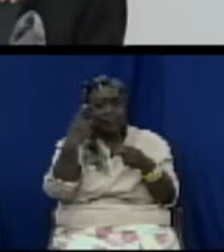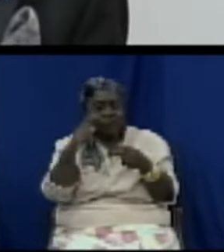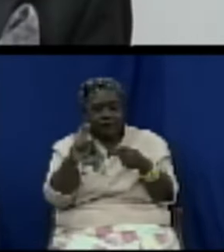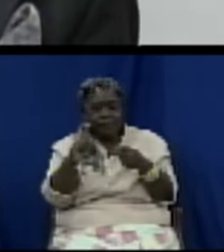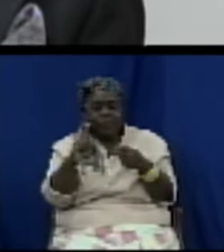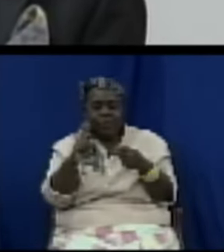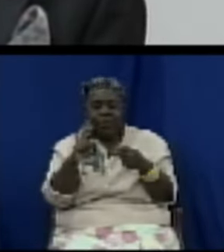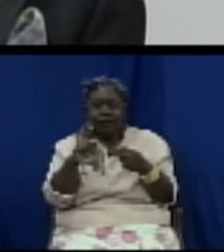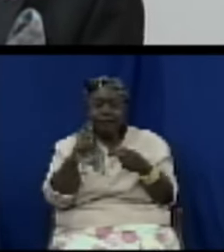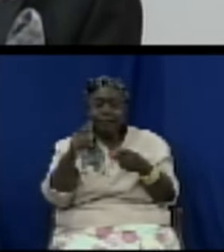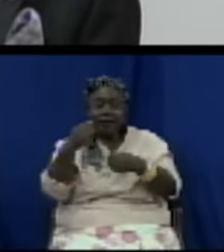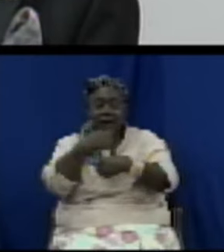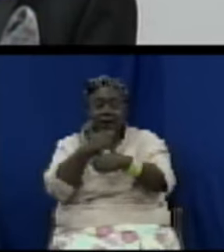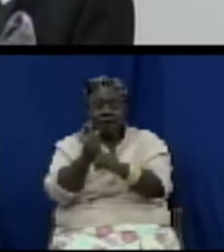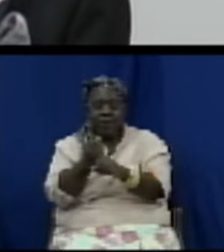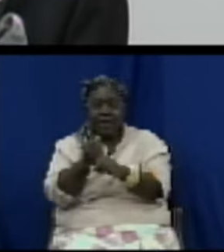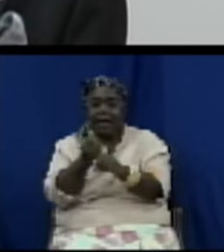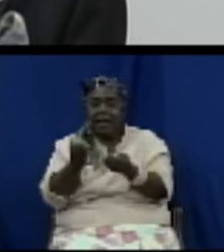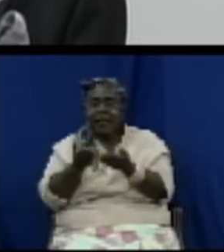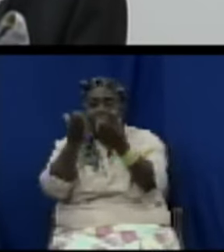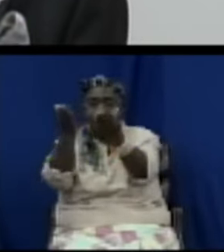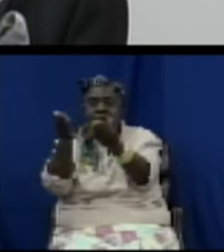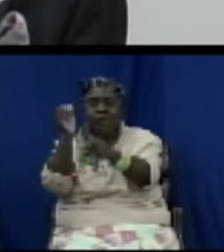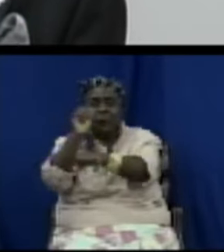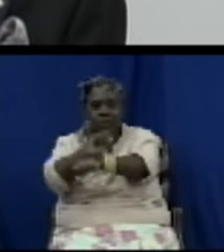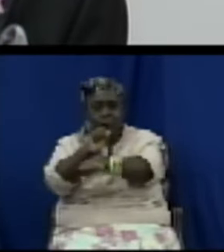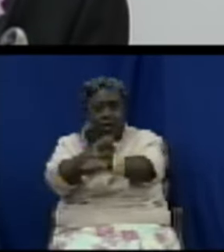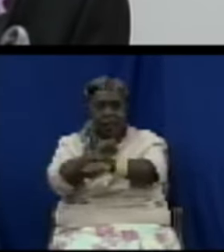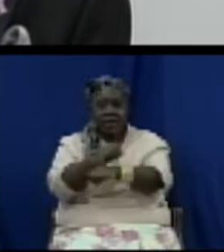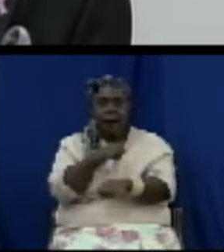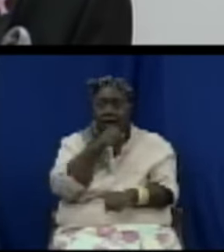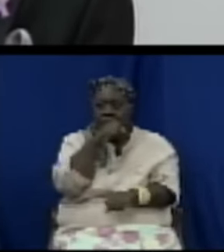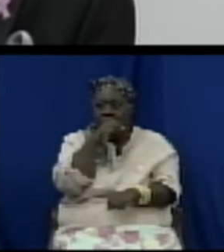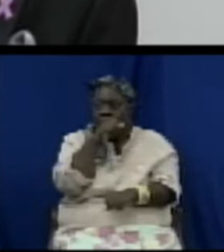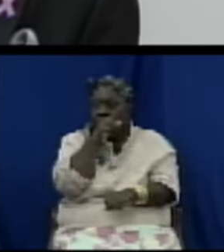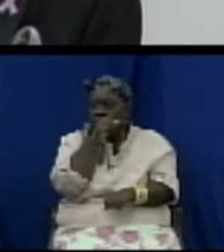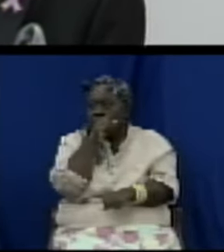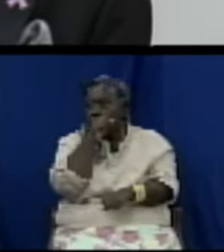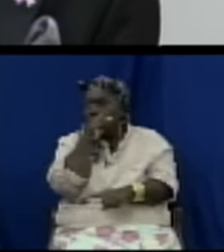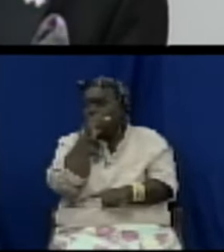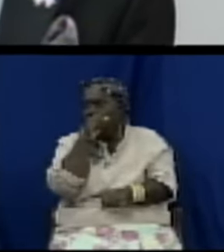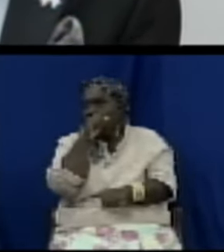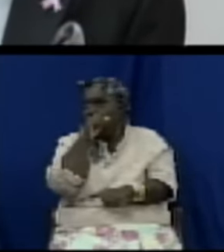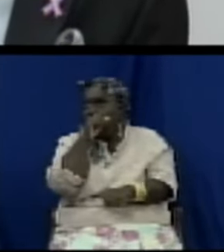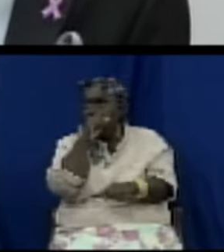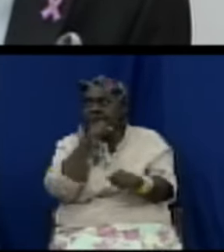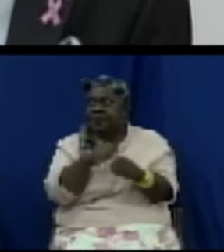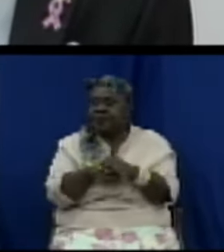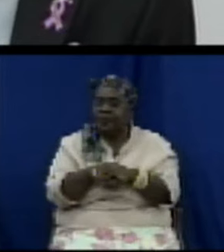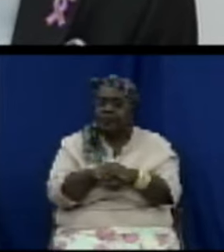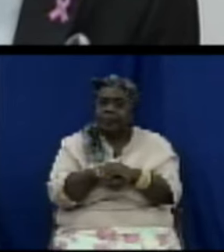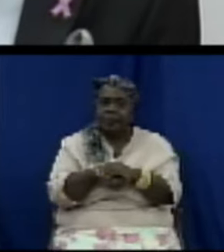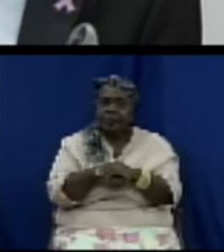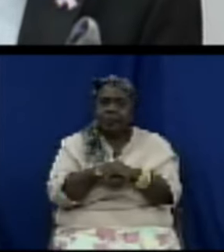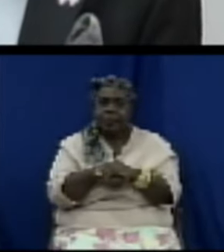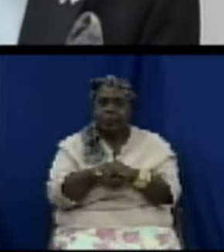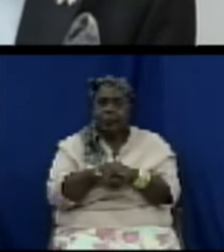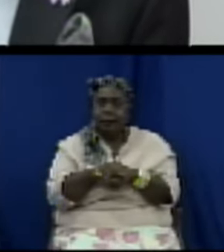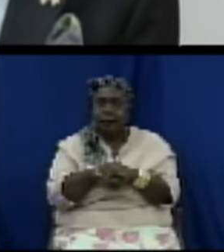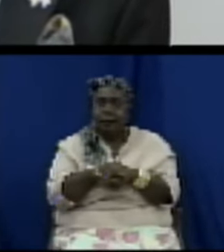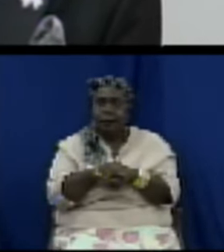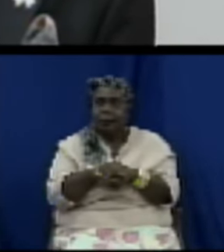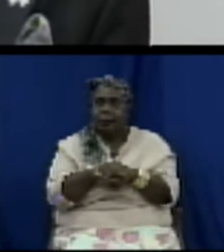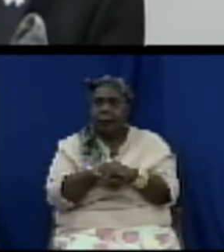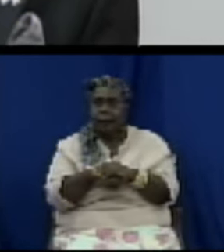bill currently the consumer affairs department is the only agency or